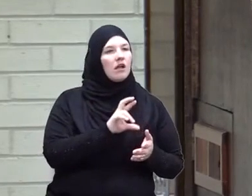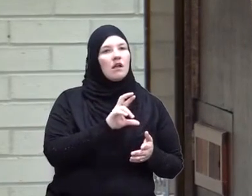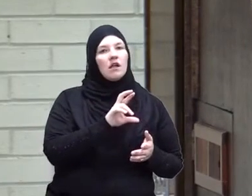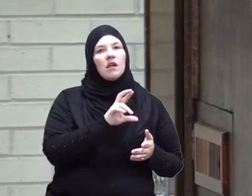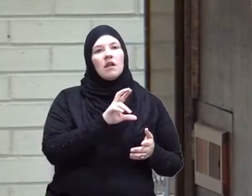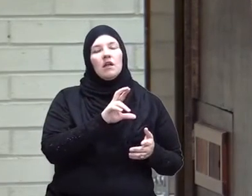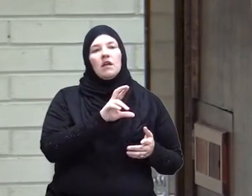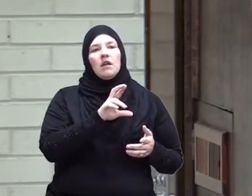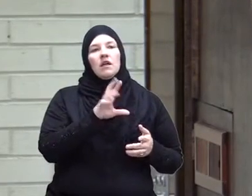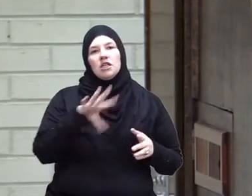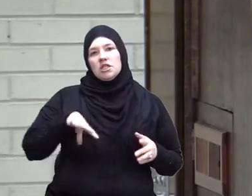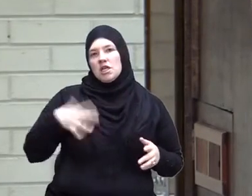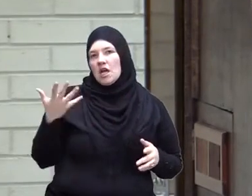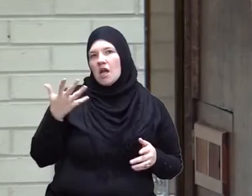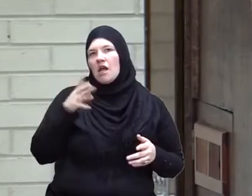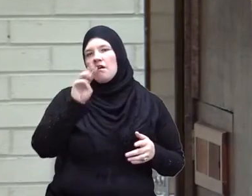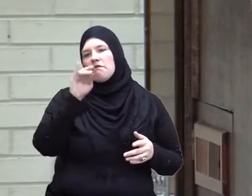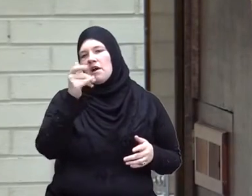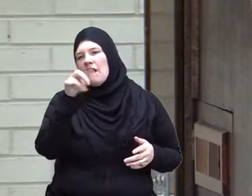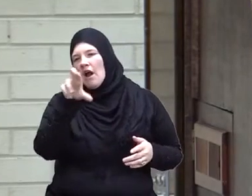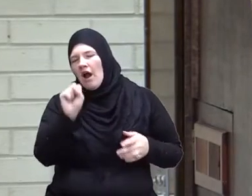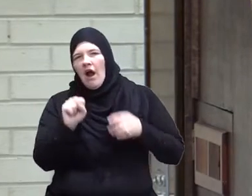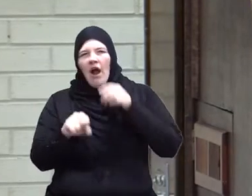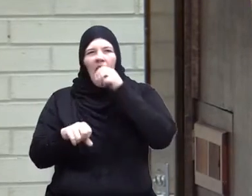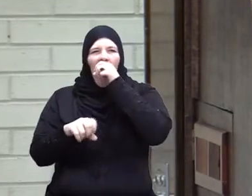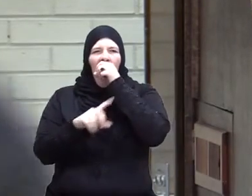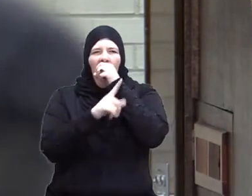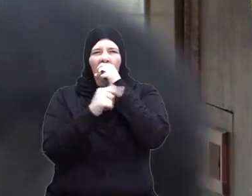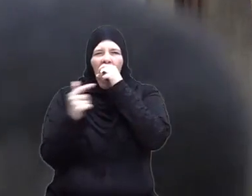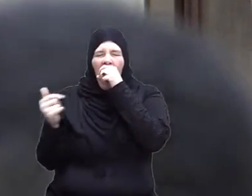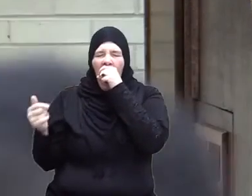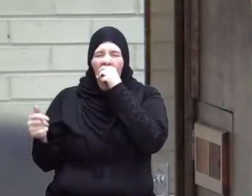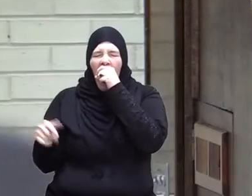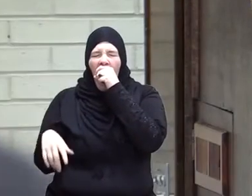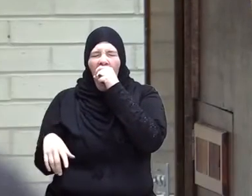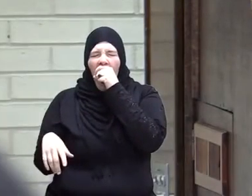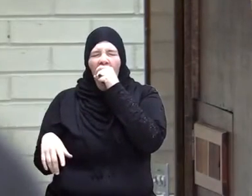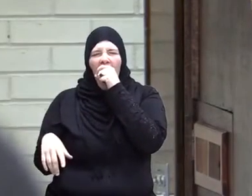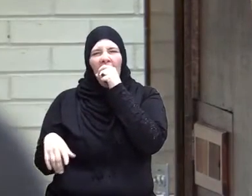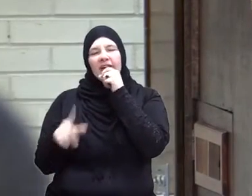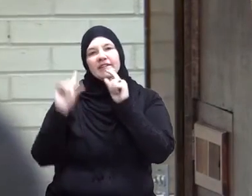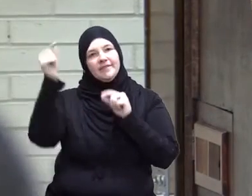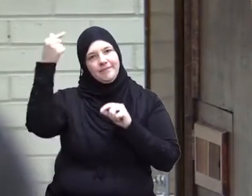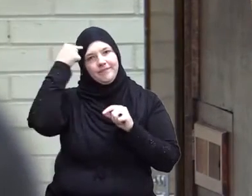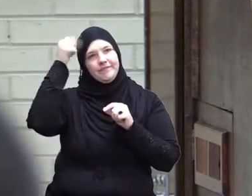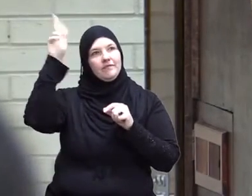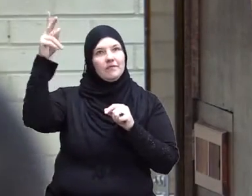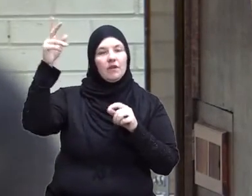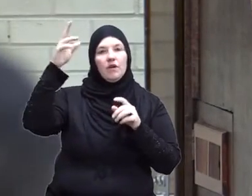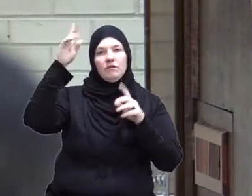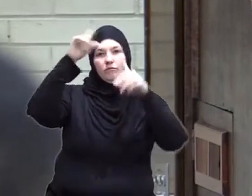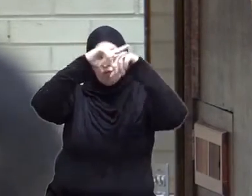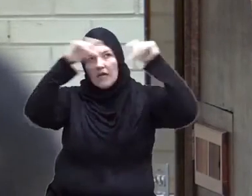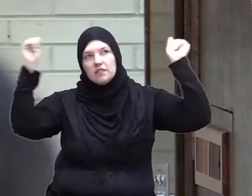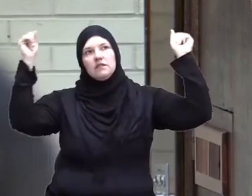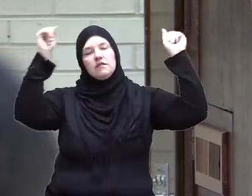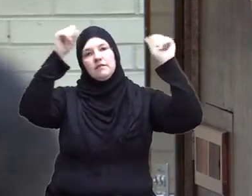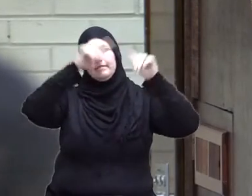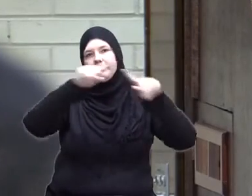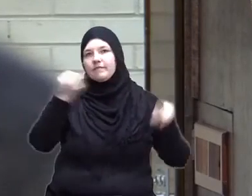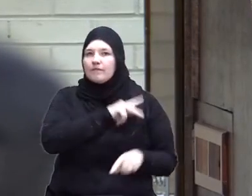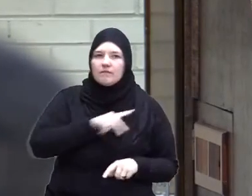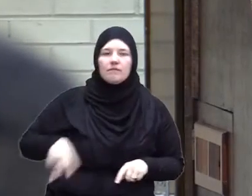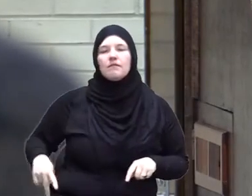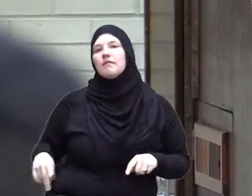imams sheikhs right? but if you look throughout our history Muslims